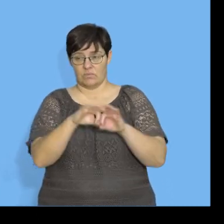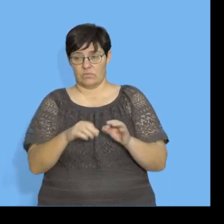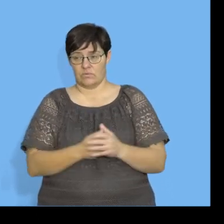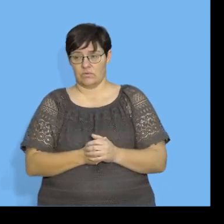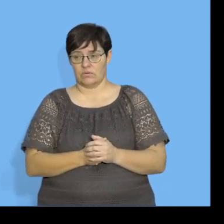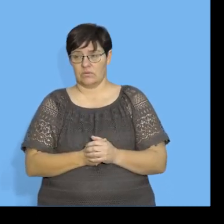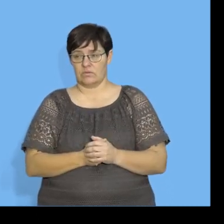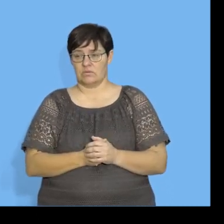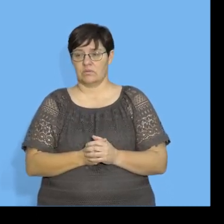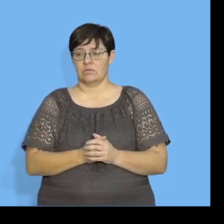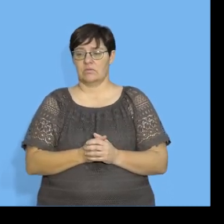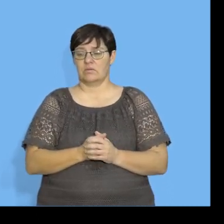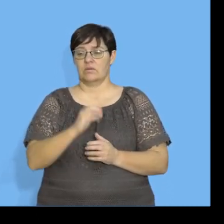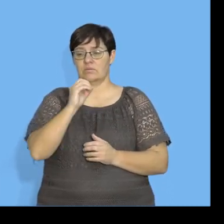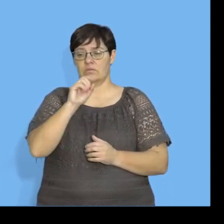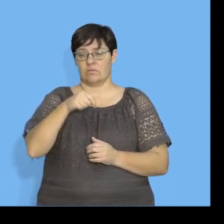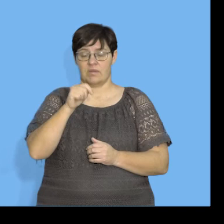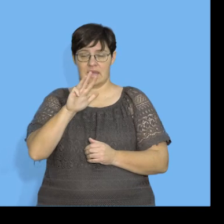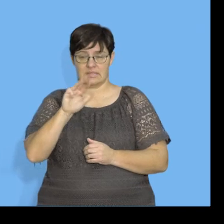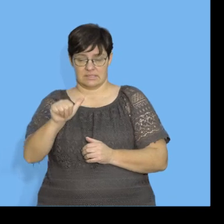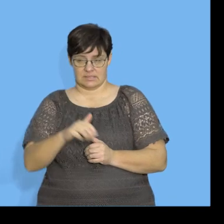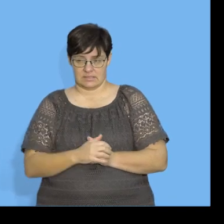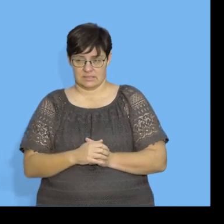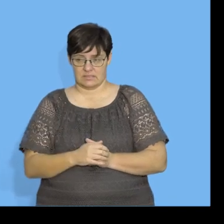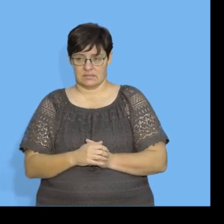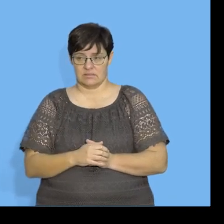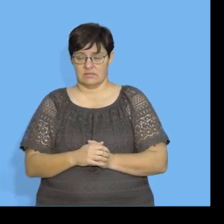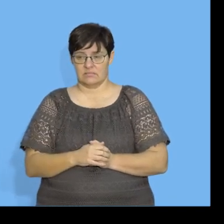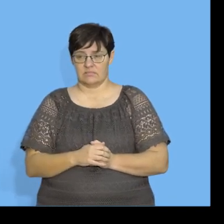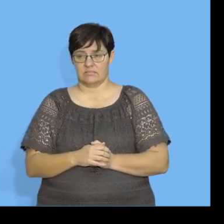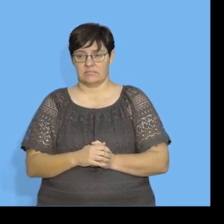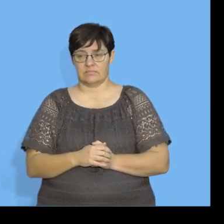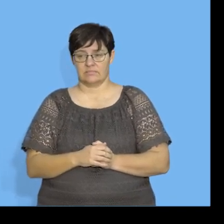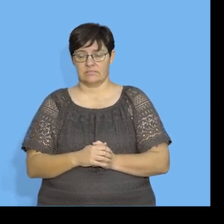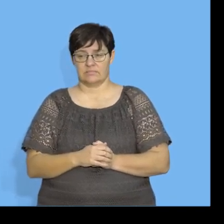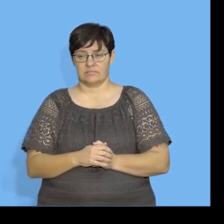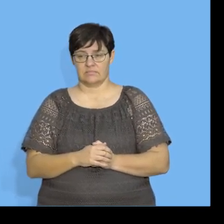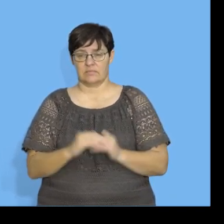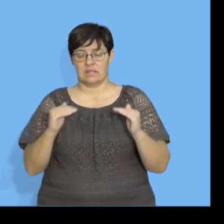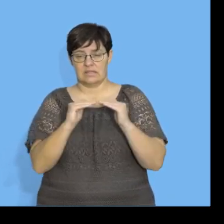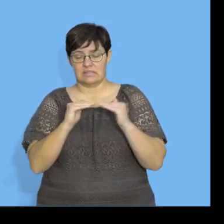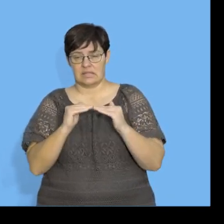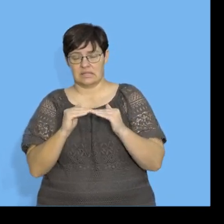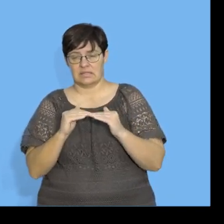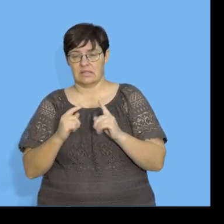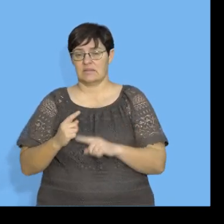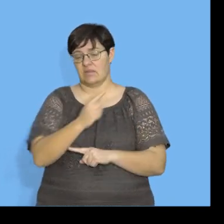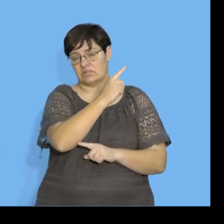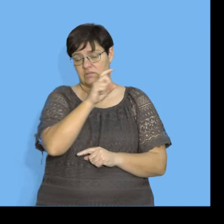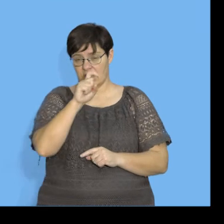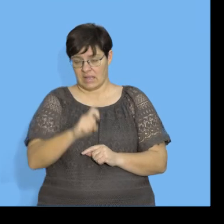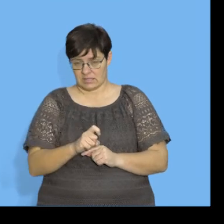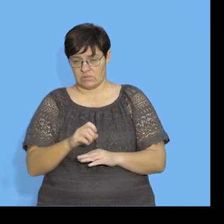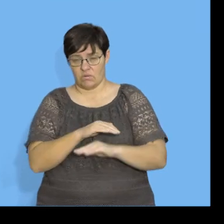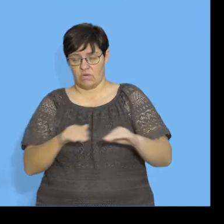is 1.96. Then what we do here is the standard deviation for